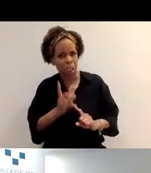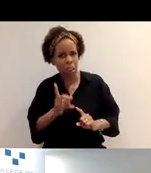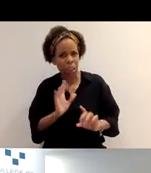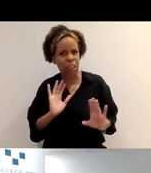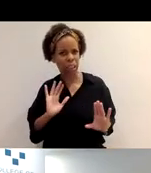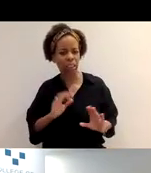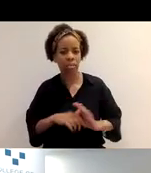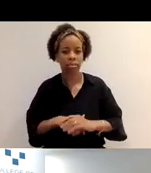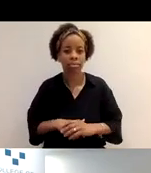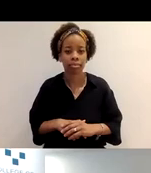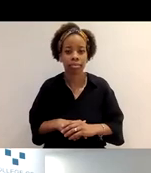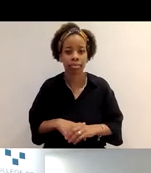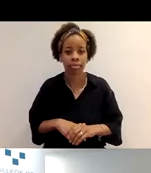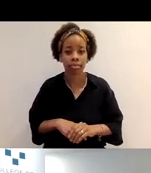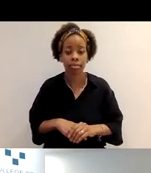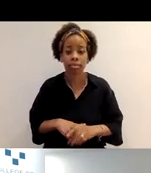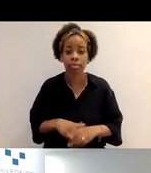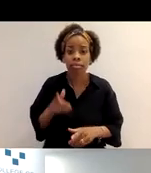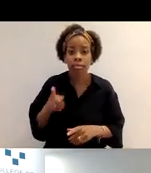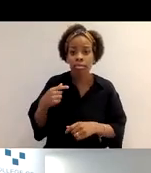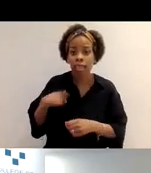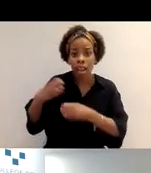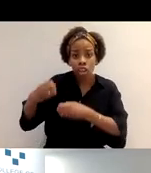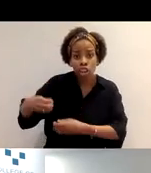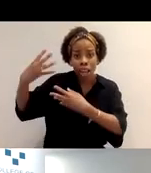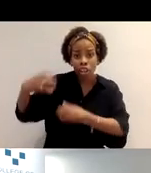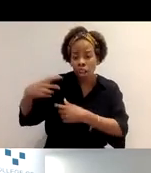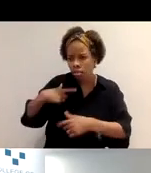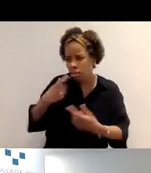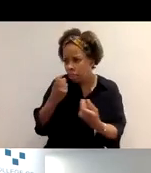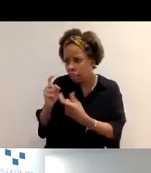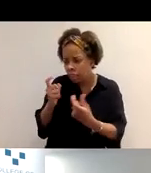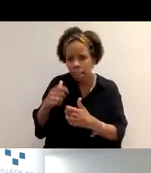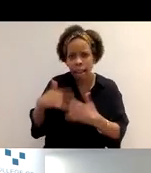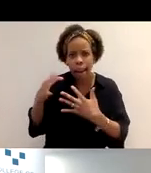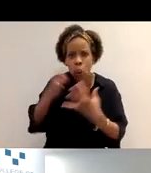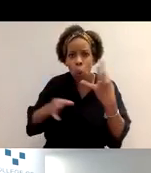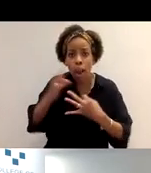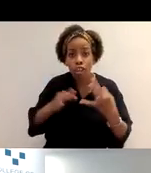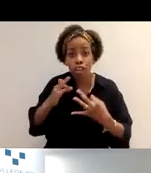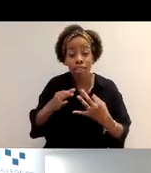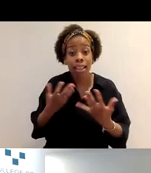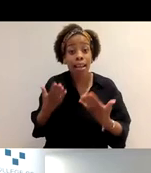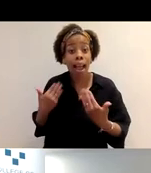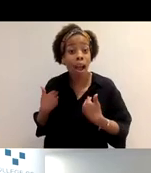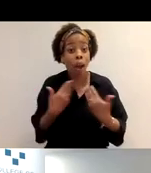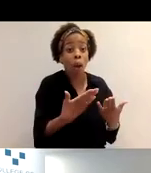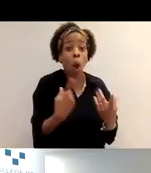So I will try and pick up any questions that have come through while I've been speaking. But in the meantime, I'll pass back to Vicki.